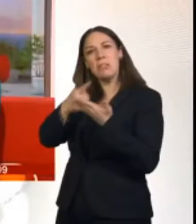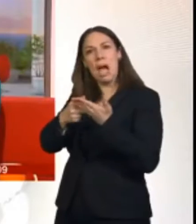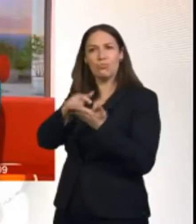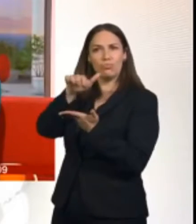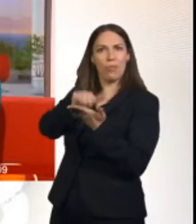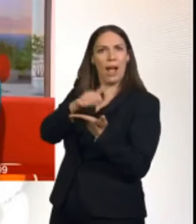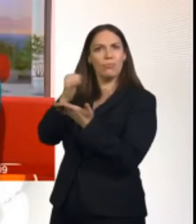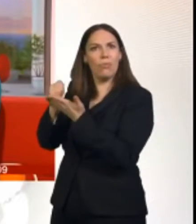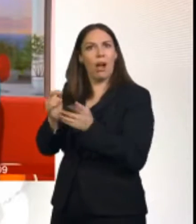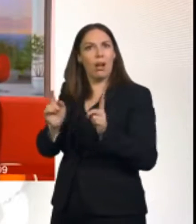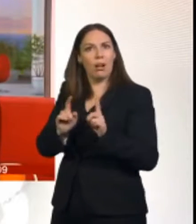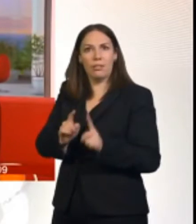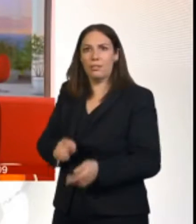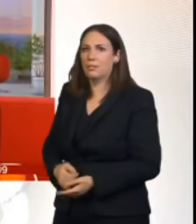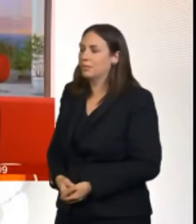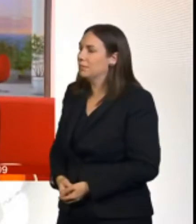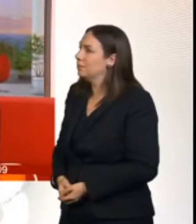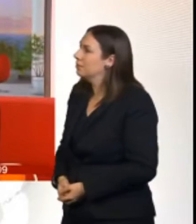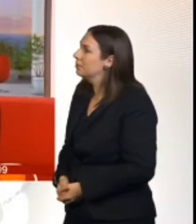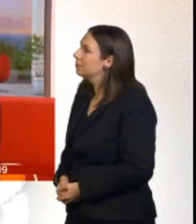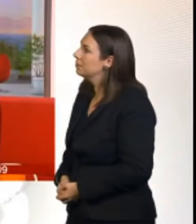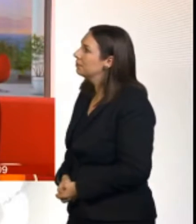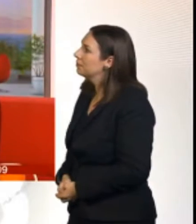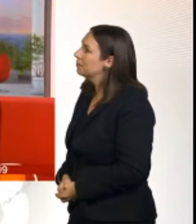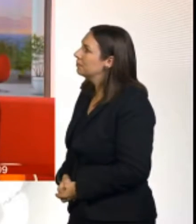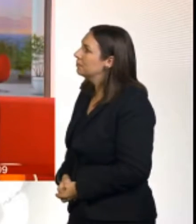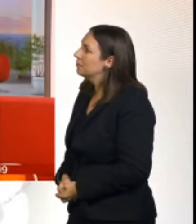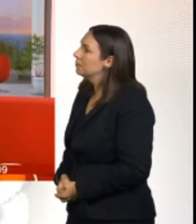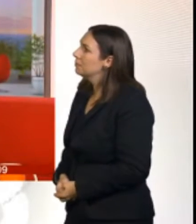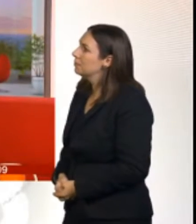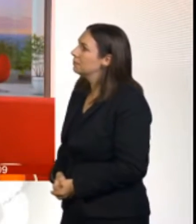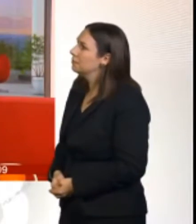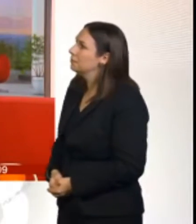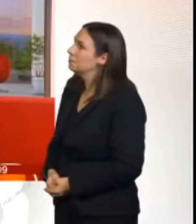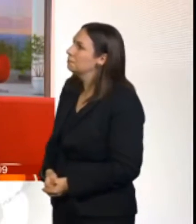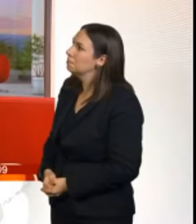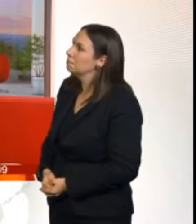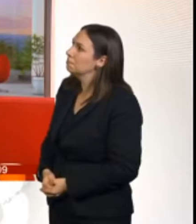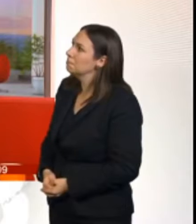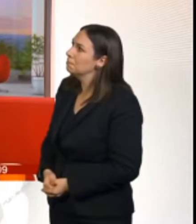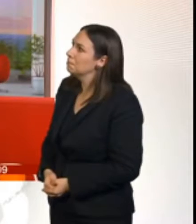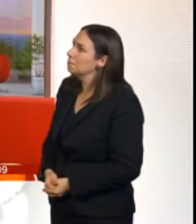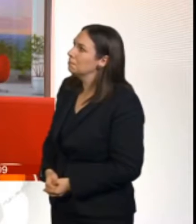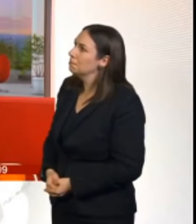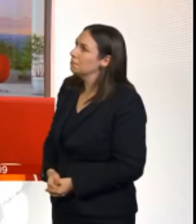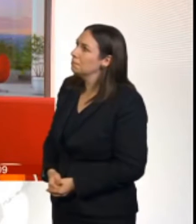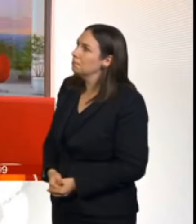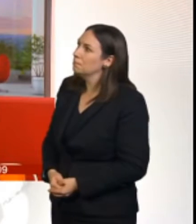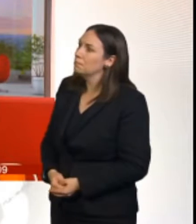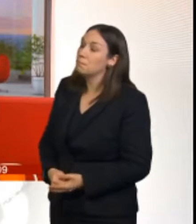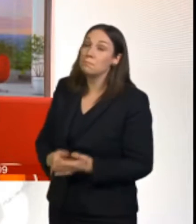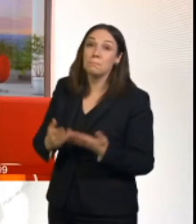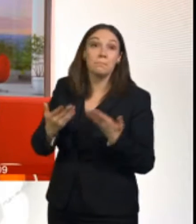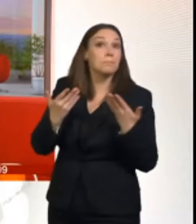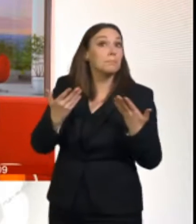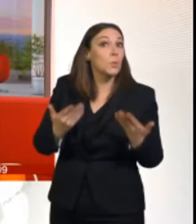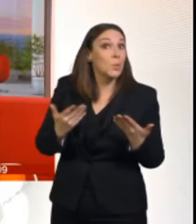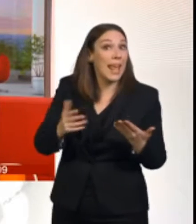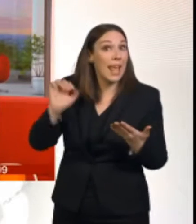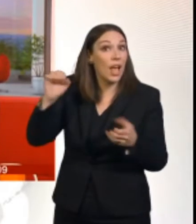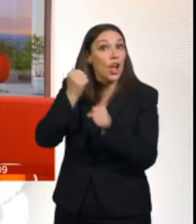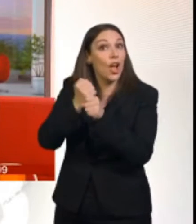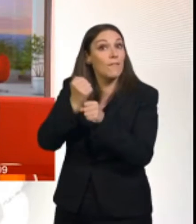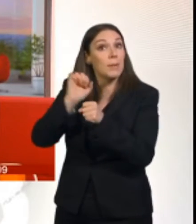Robin Brandt reporting there. The time now is nine minutes past seven. So today, we're going to get a report from the Treasury. The